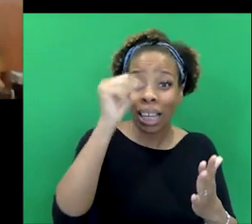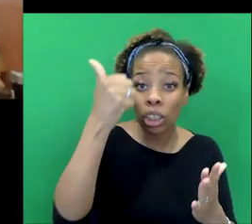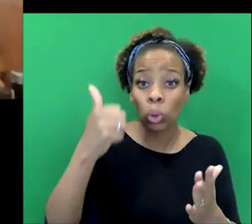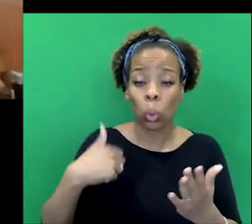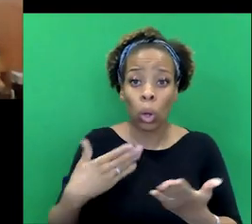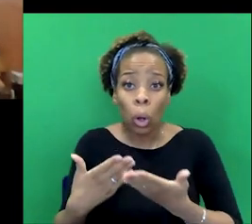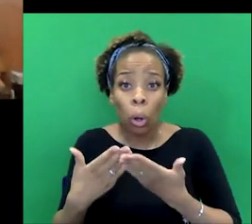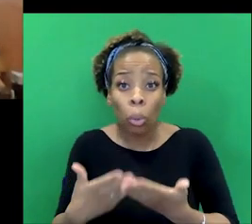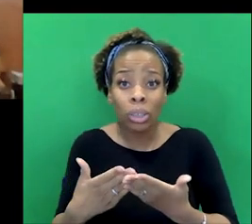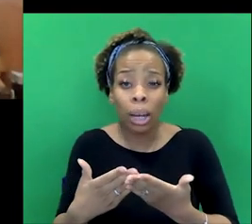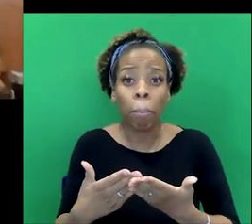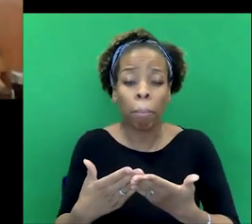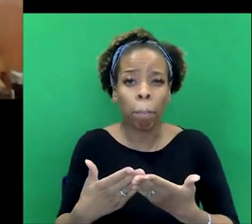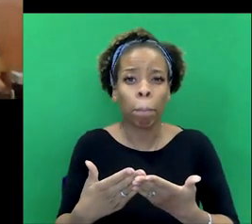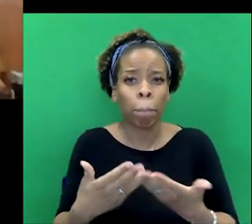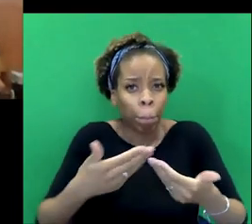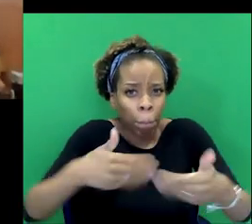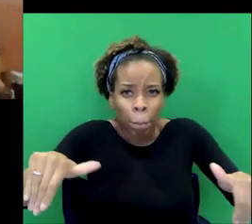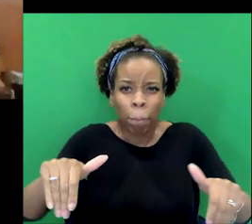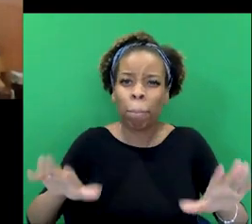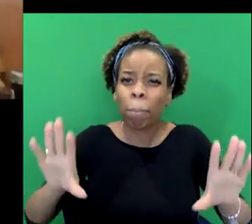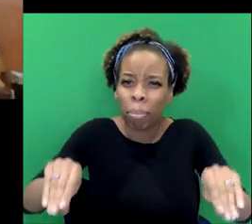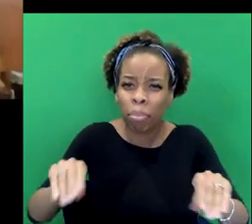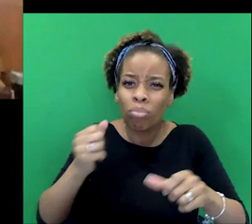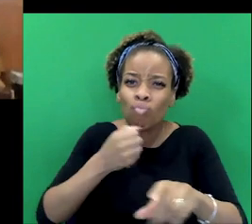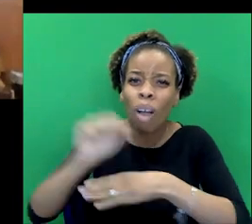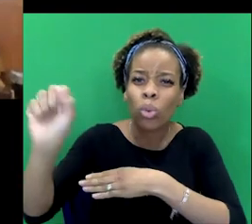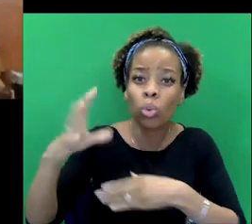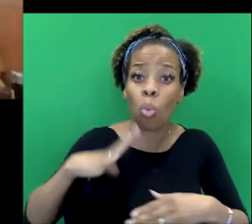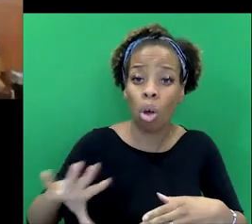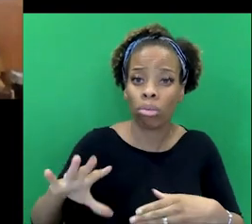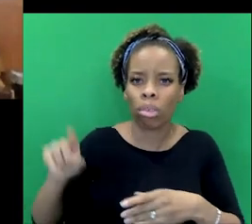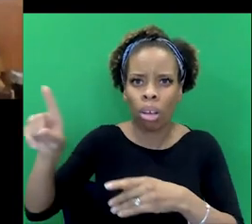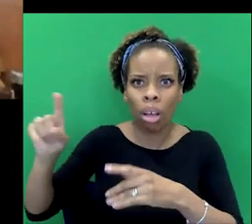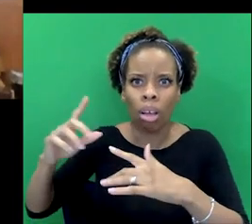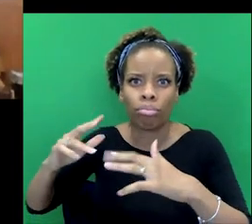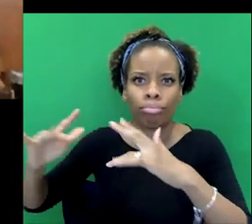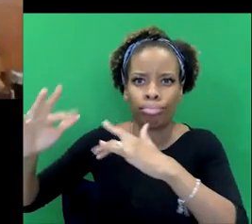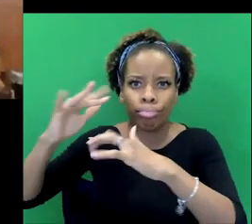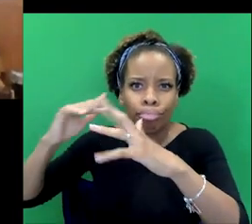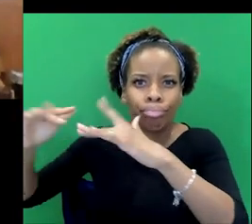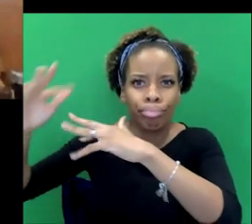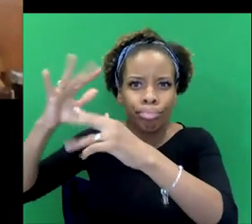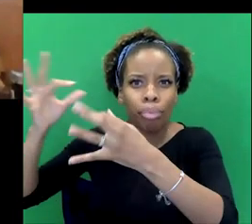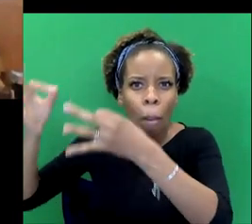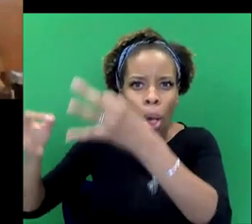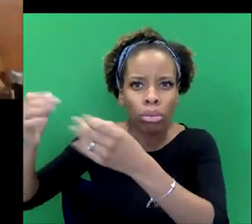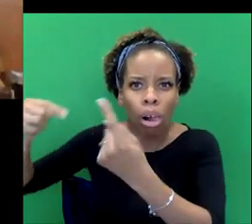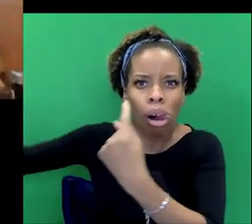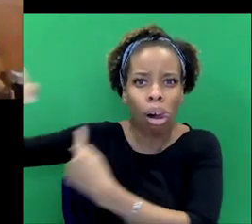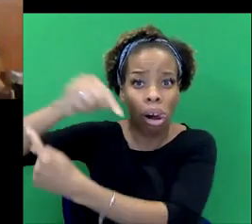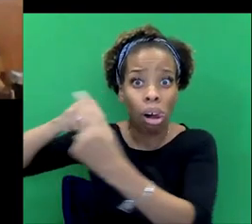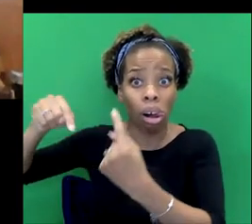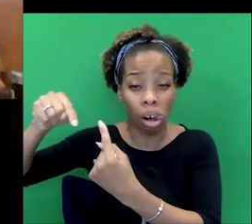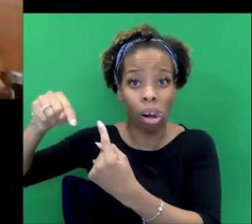to actually curtail this revolution. So things are stirring in India. Things are happening in, you know, the biggest